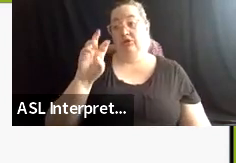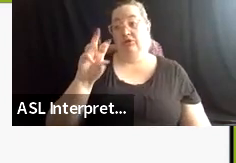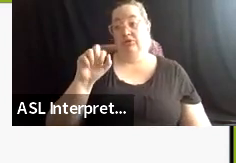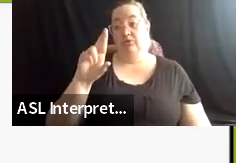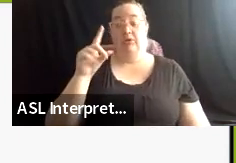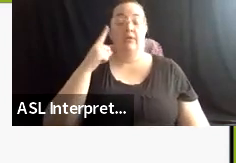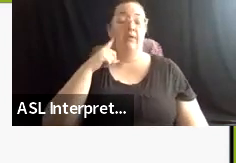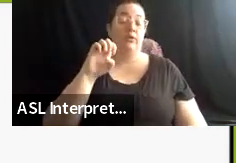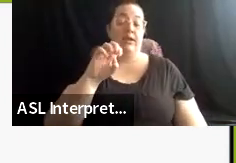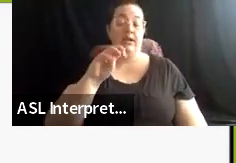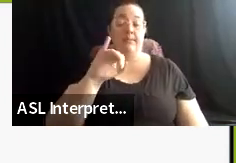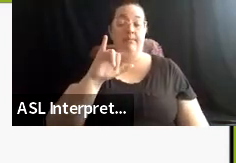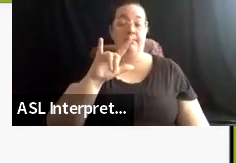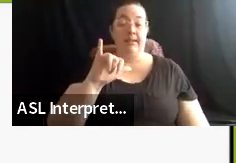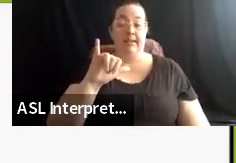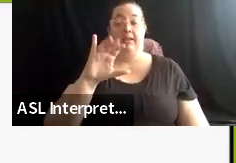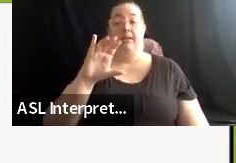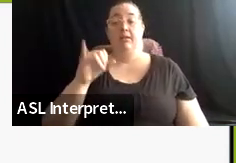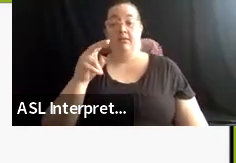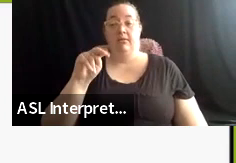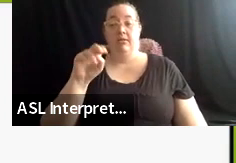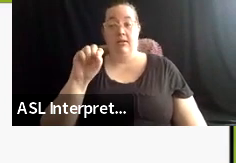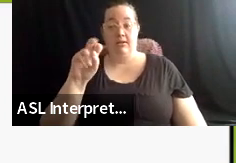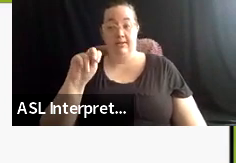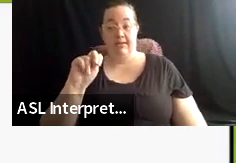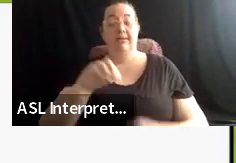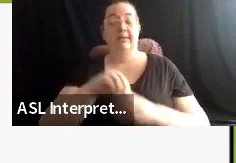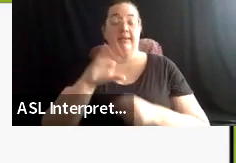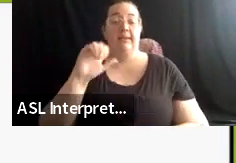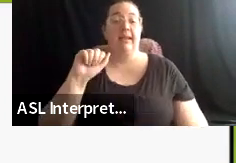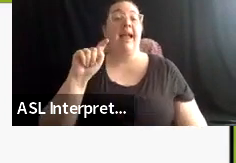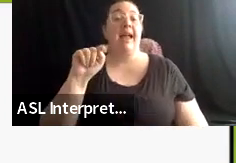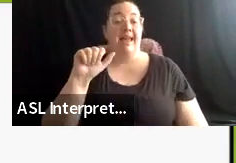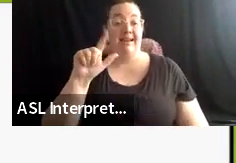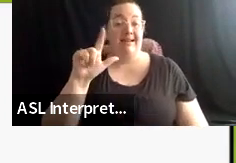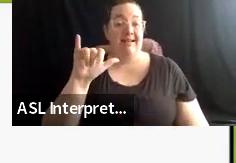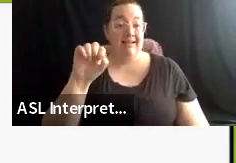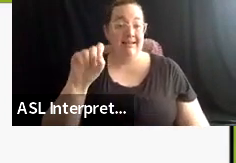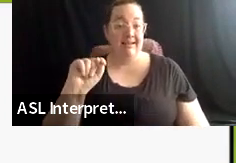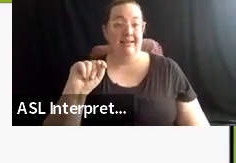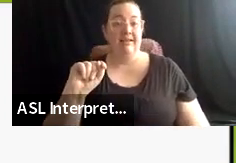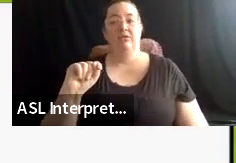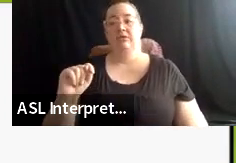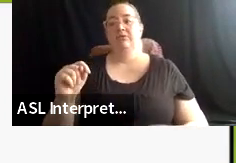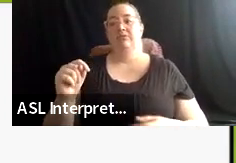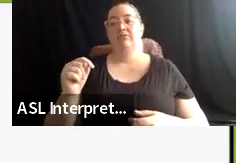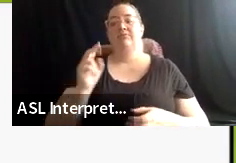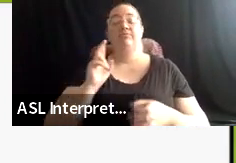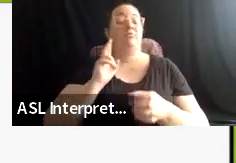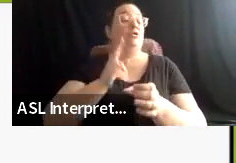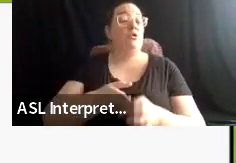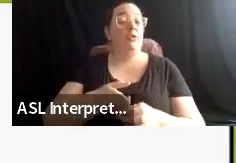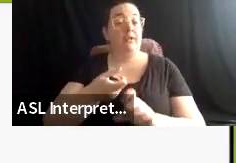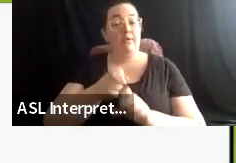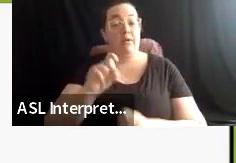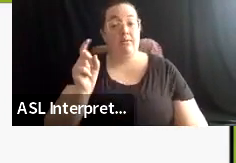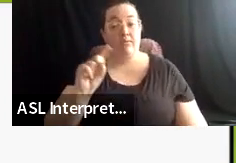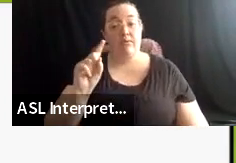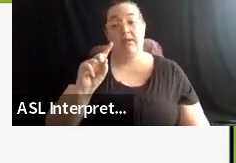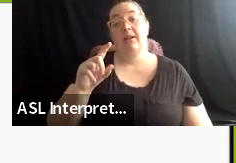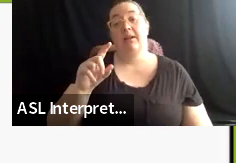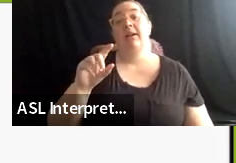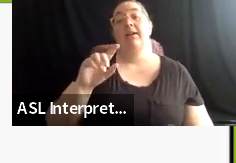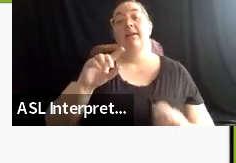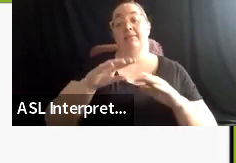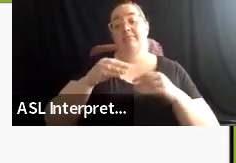I'm joining this session today from the territories of the Gaius, the Umatilla, the Walla